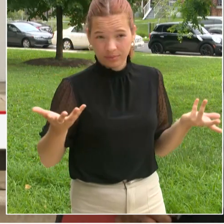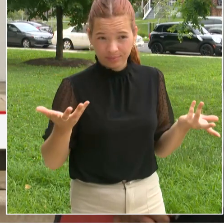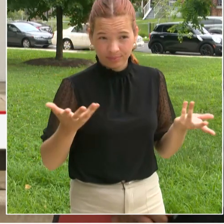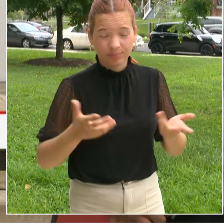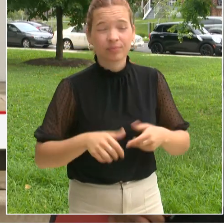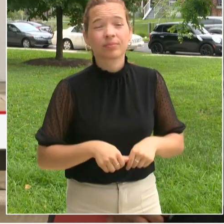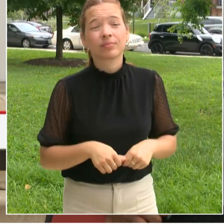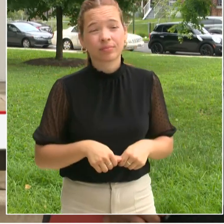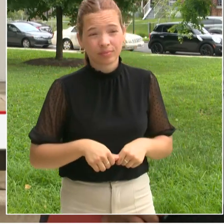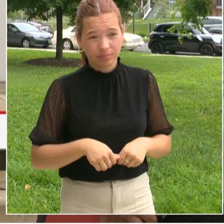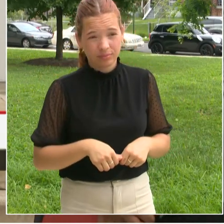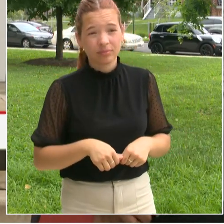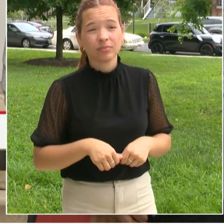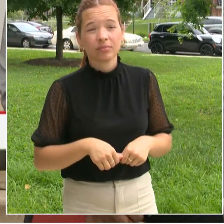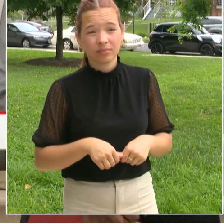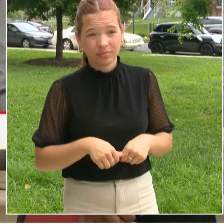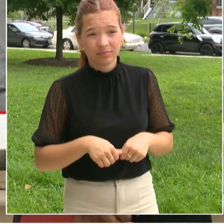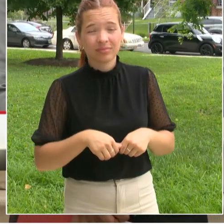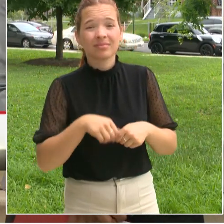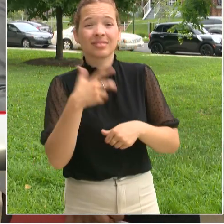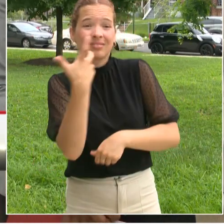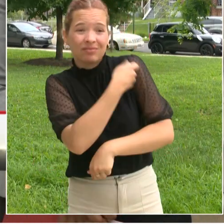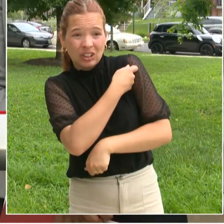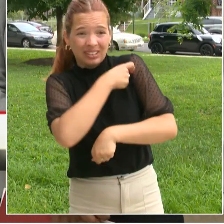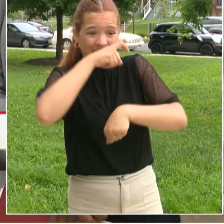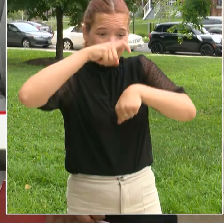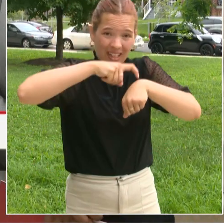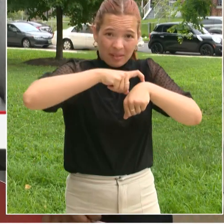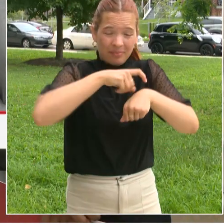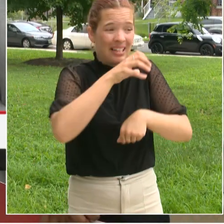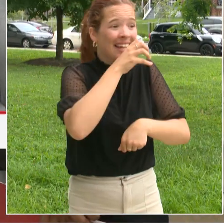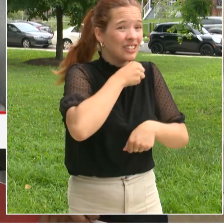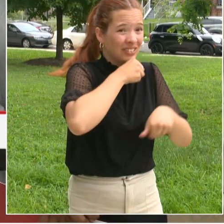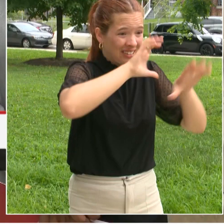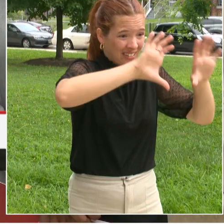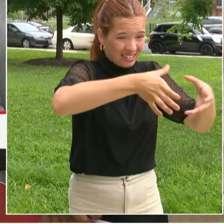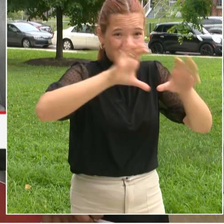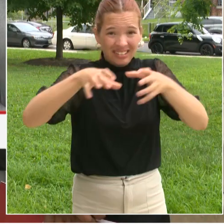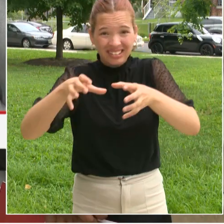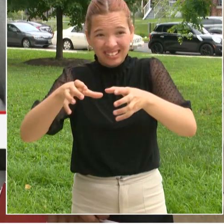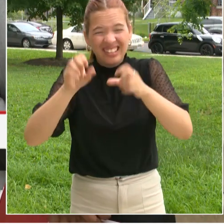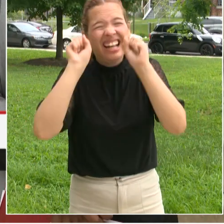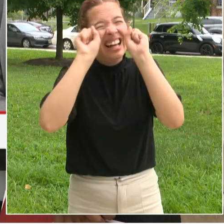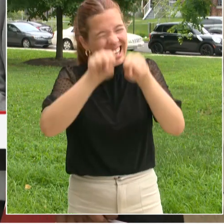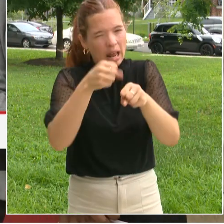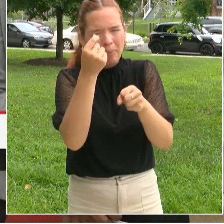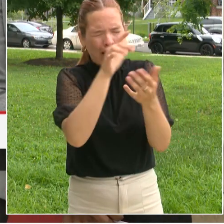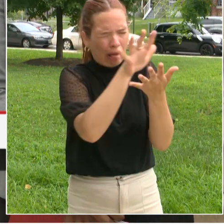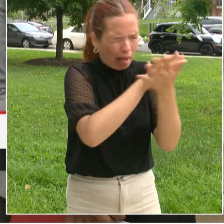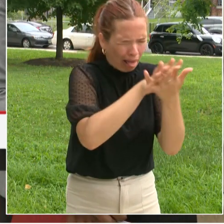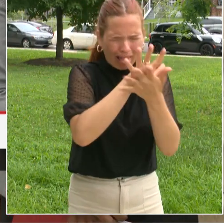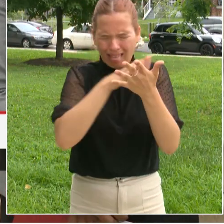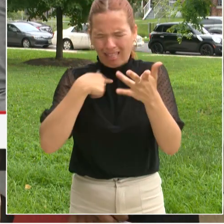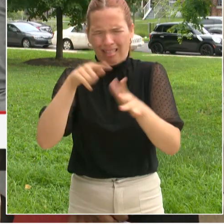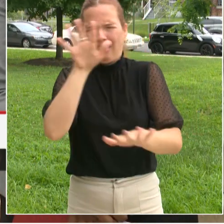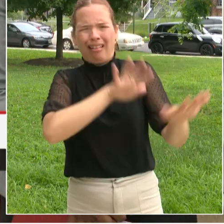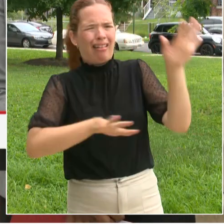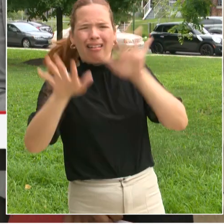and hard to understand even on the provider side sometimes I think some things that families